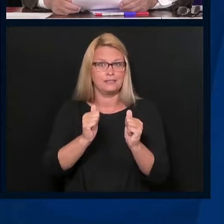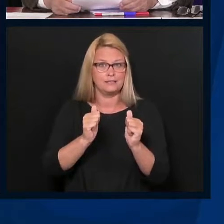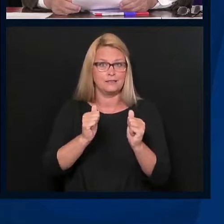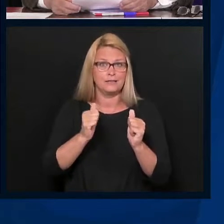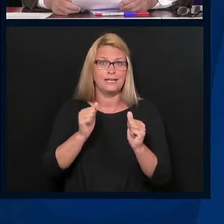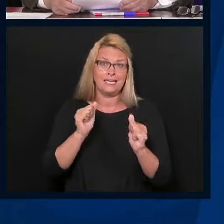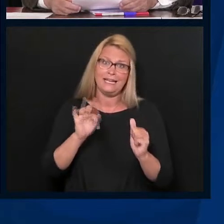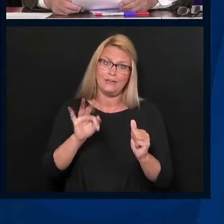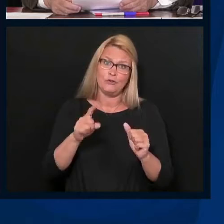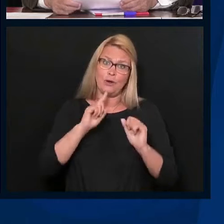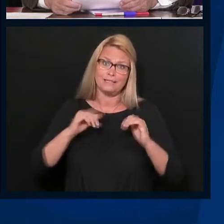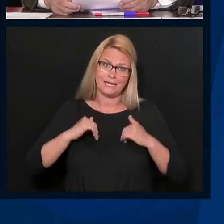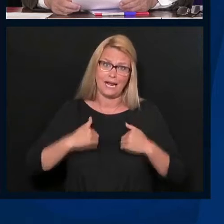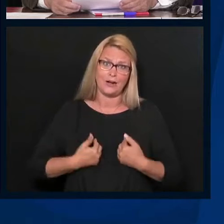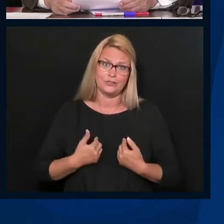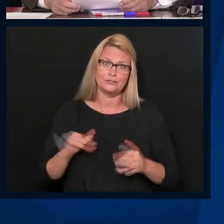tired.